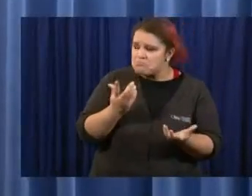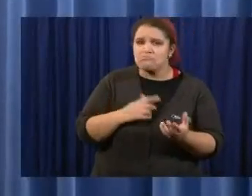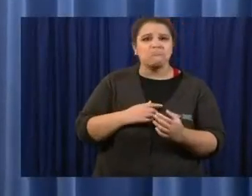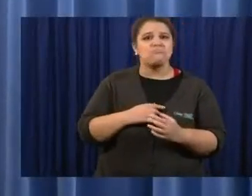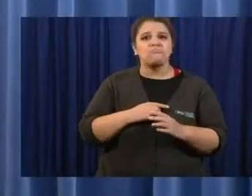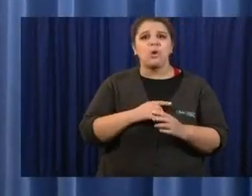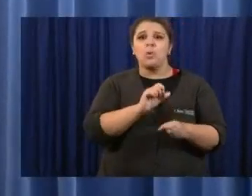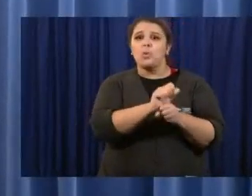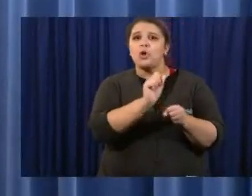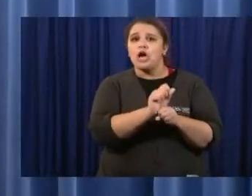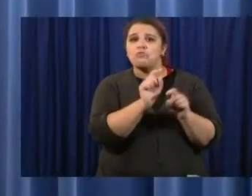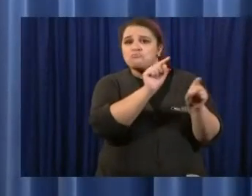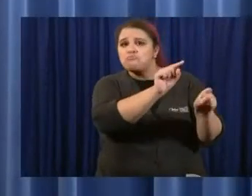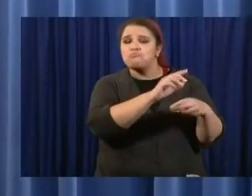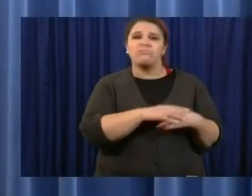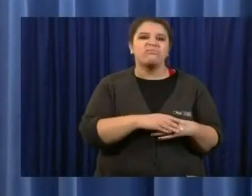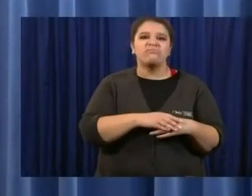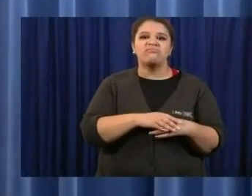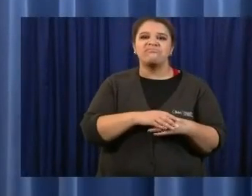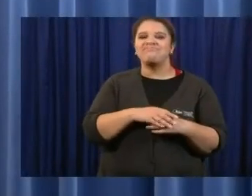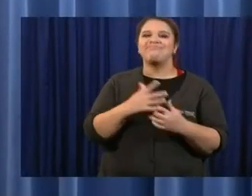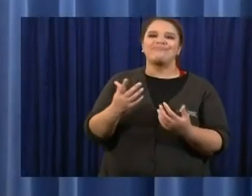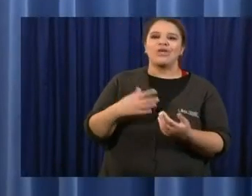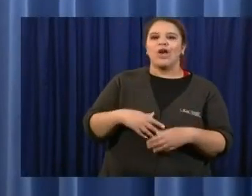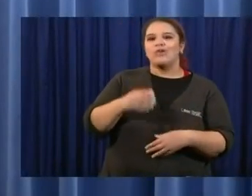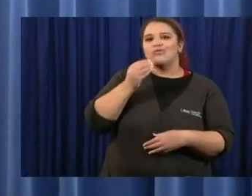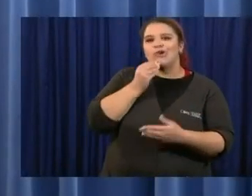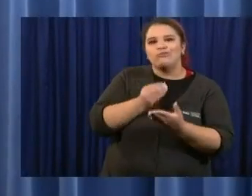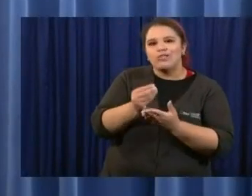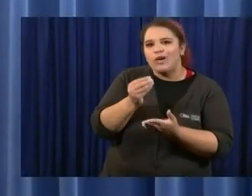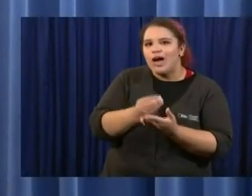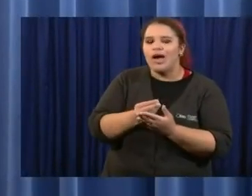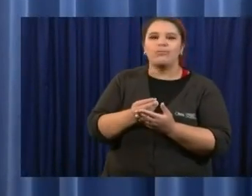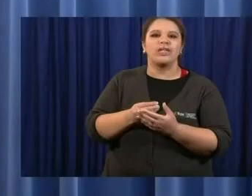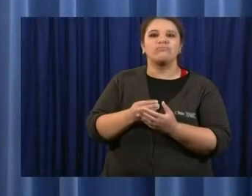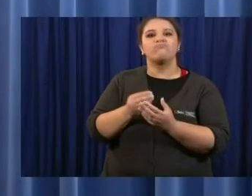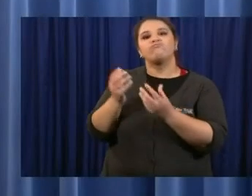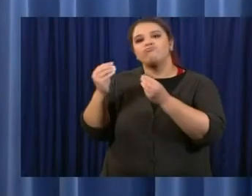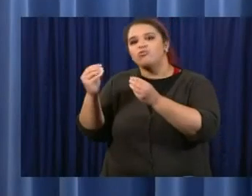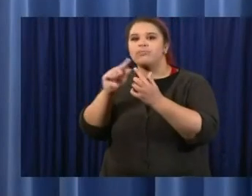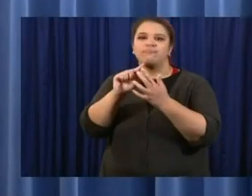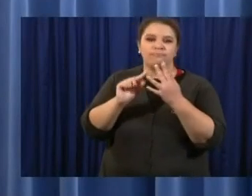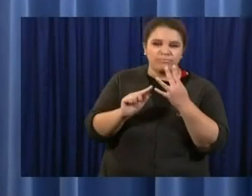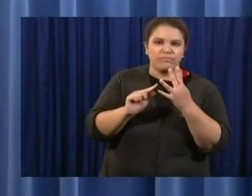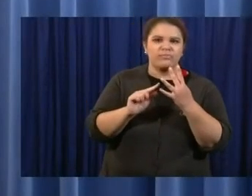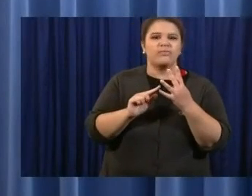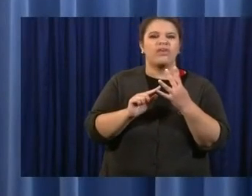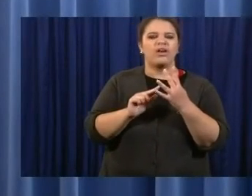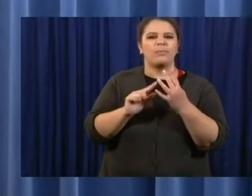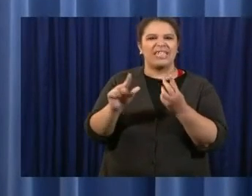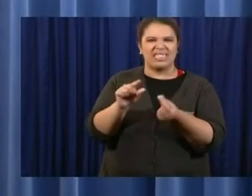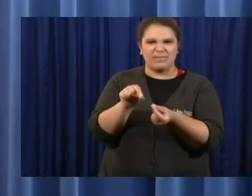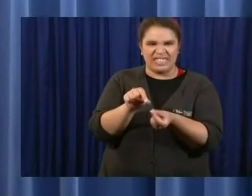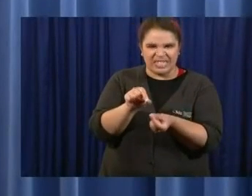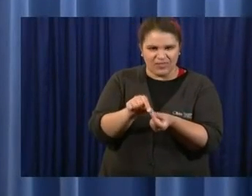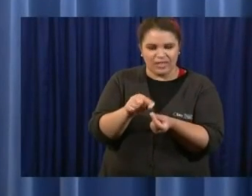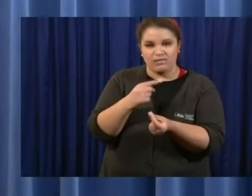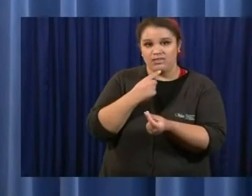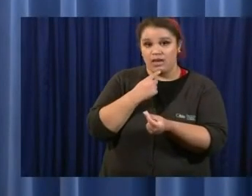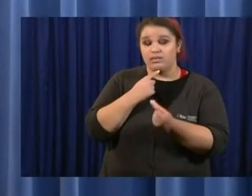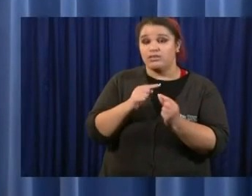et cetera, going to a big box store, going grocery shopping. But it also says that you shouldn't be having any meetings of more than 10 people,